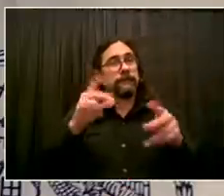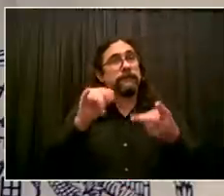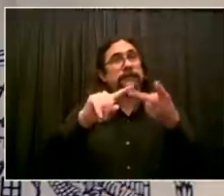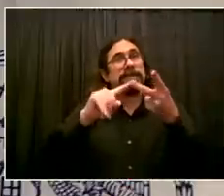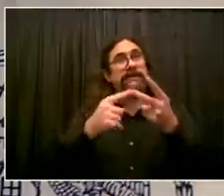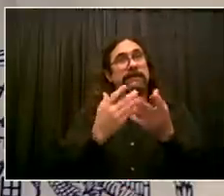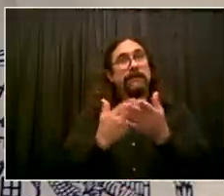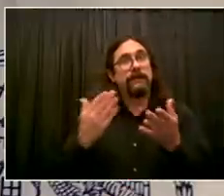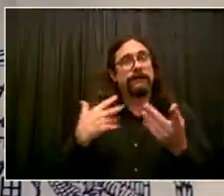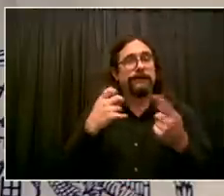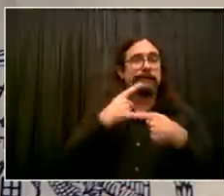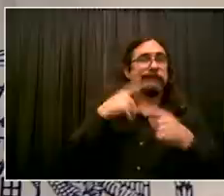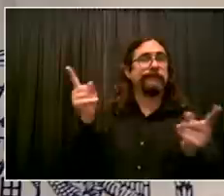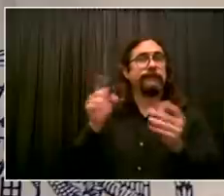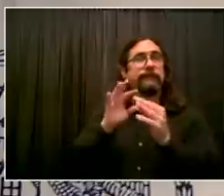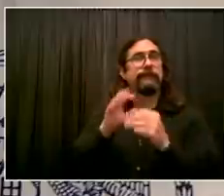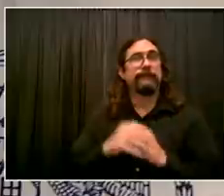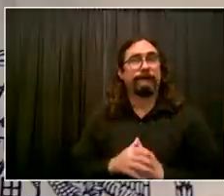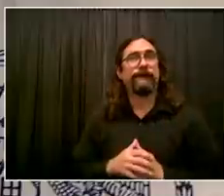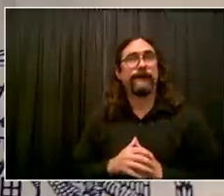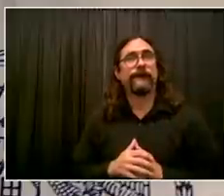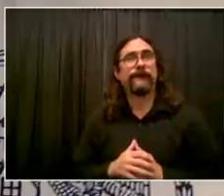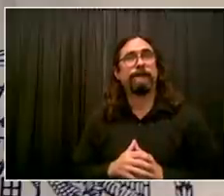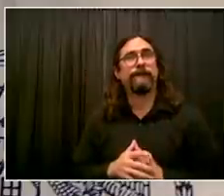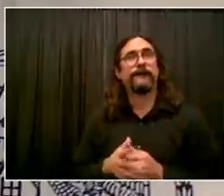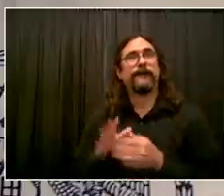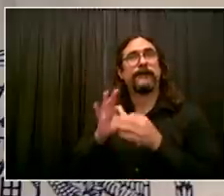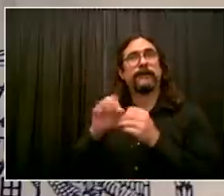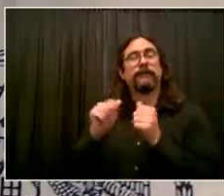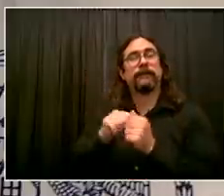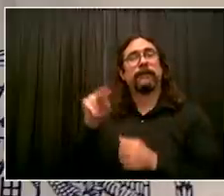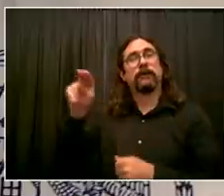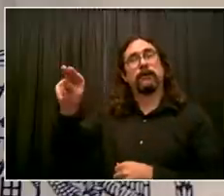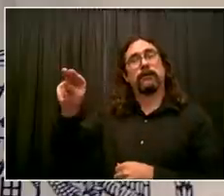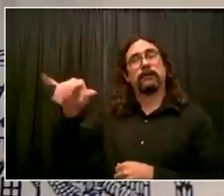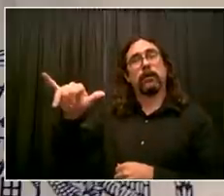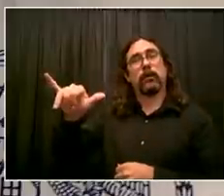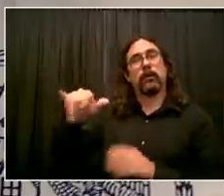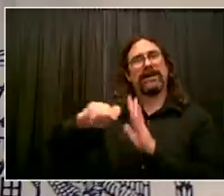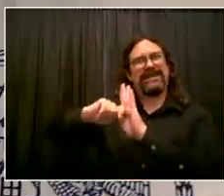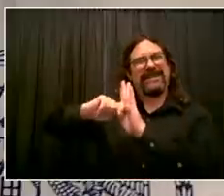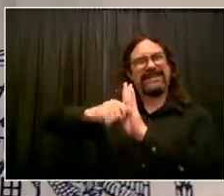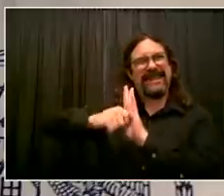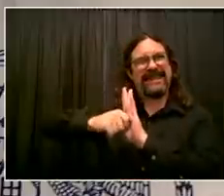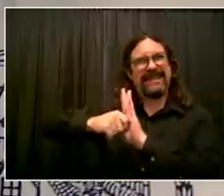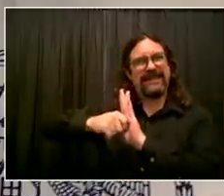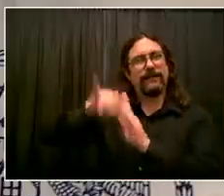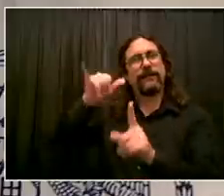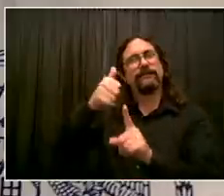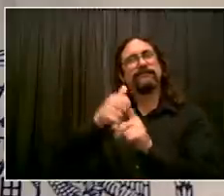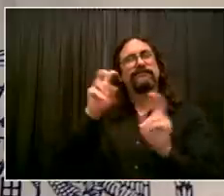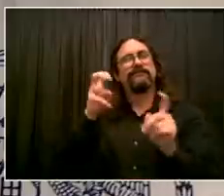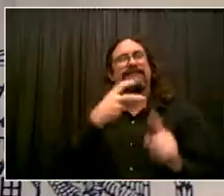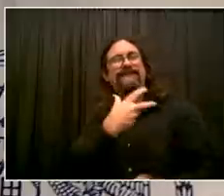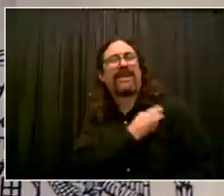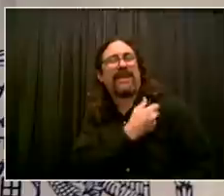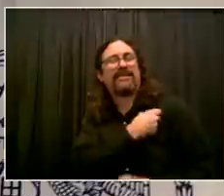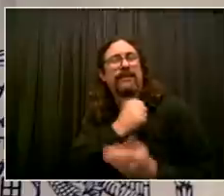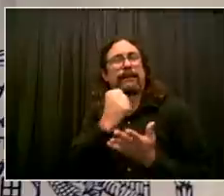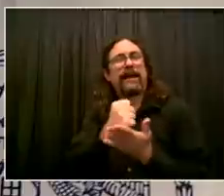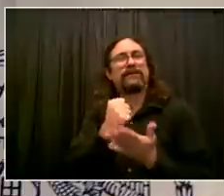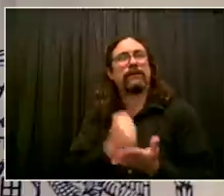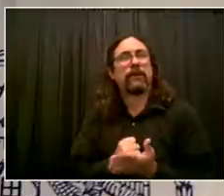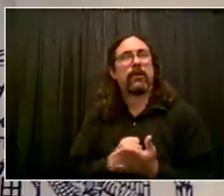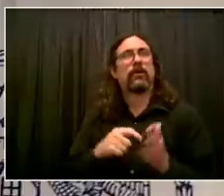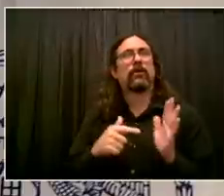indoor dining, entertainment, fitness, a legal challenge in the Eastern District Federal Court and